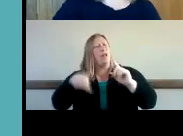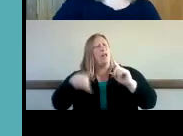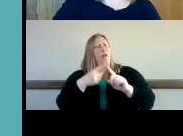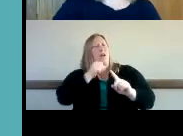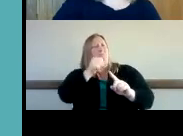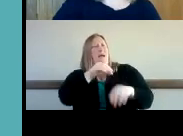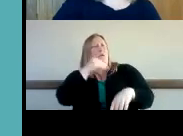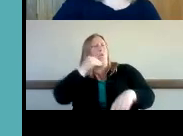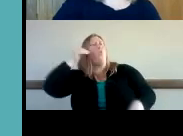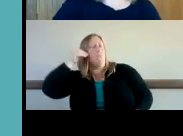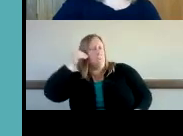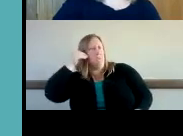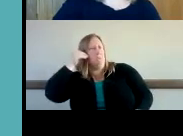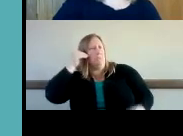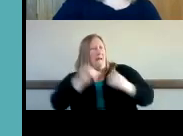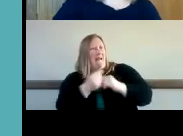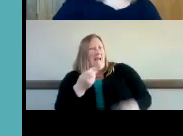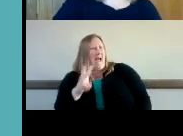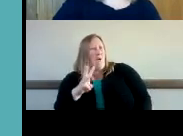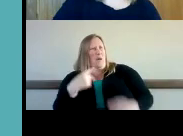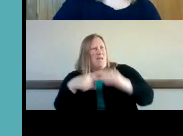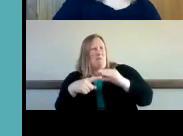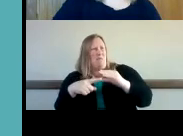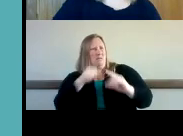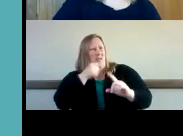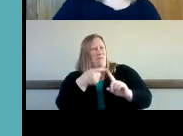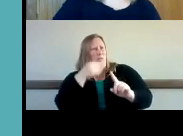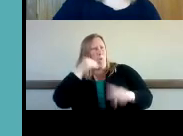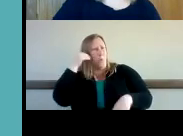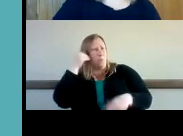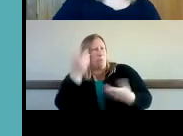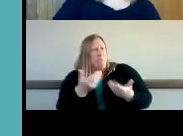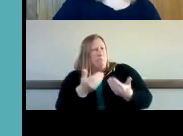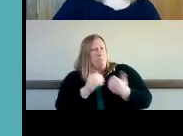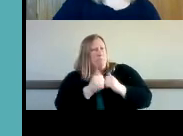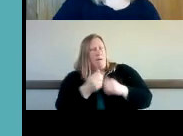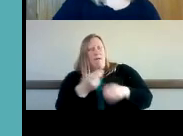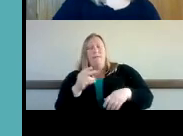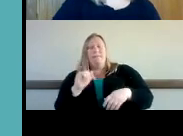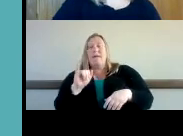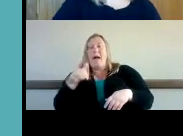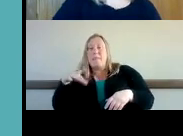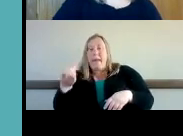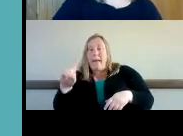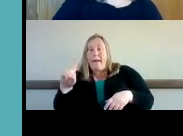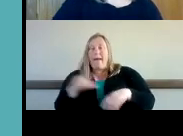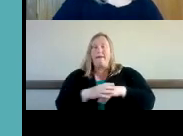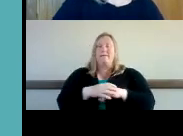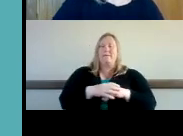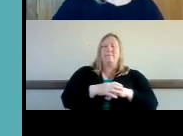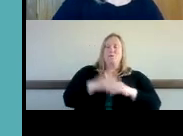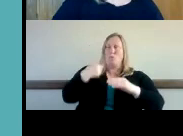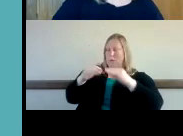home and maybe they have an ipad and are using accessibility features with it